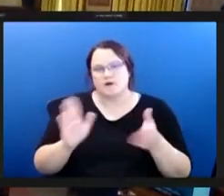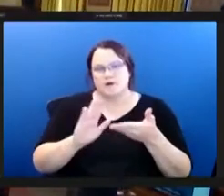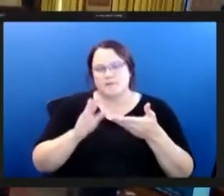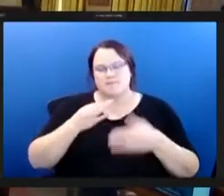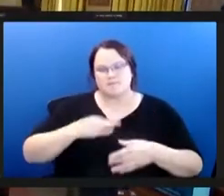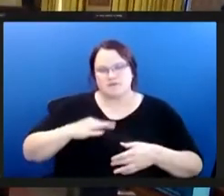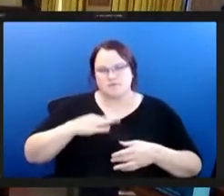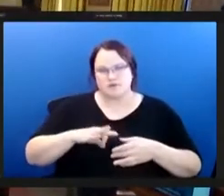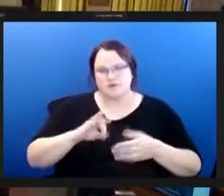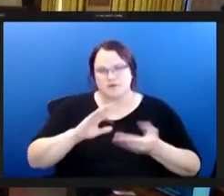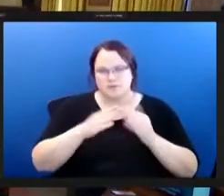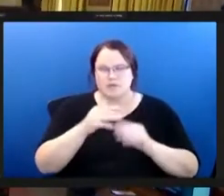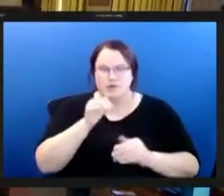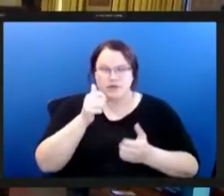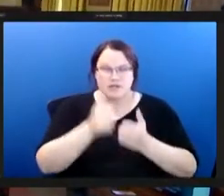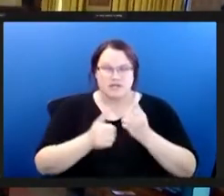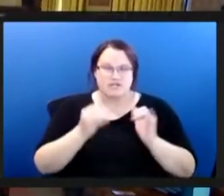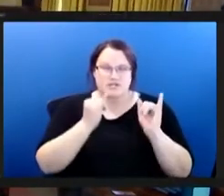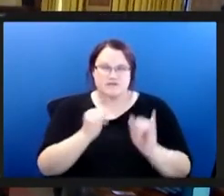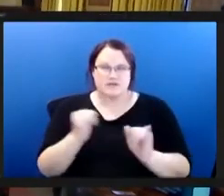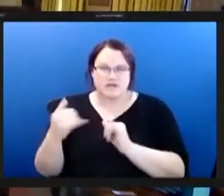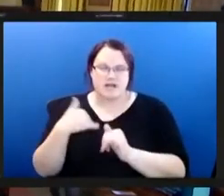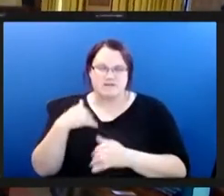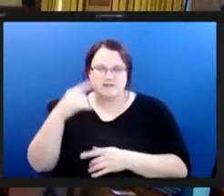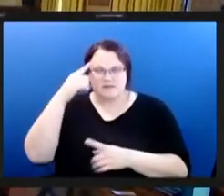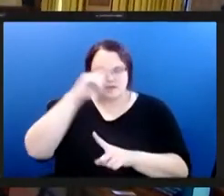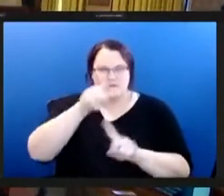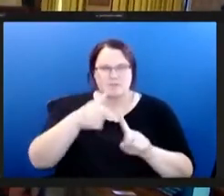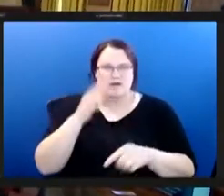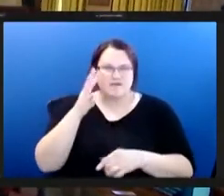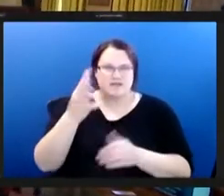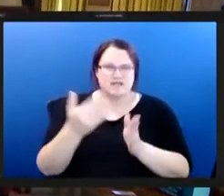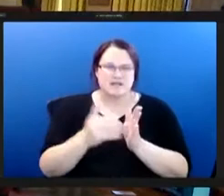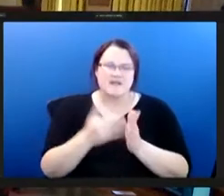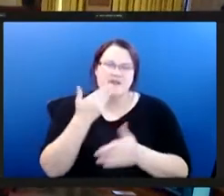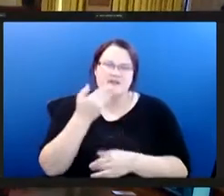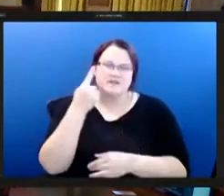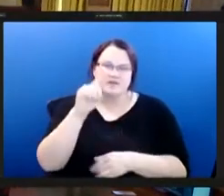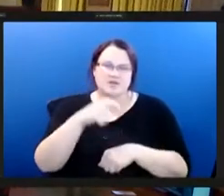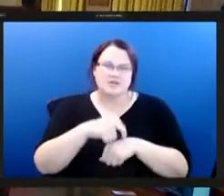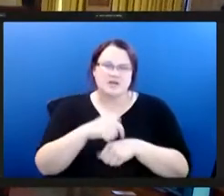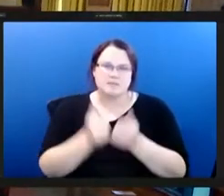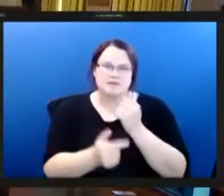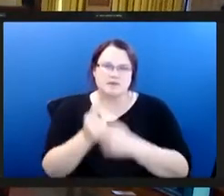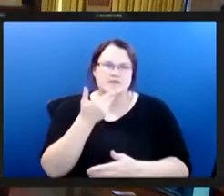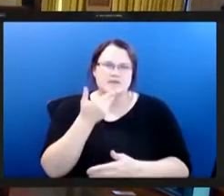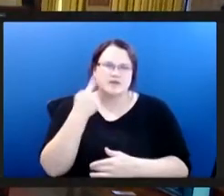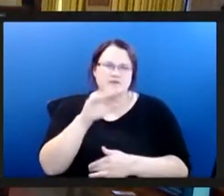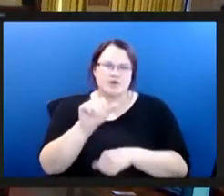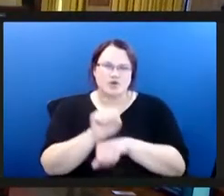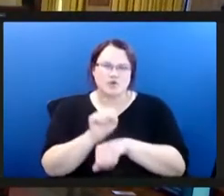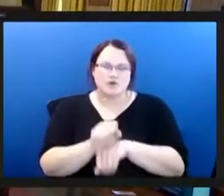individually having to reinvent our wheels thank you so much for your time and thank you everyone for your work in this space